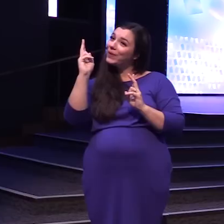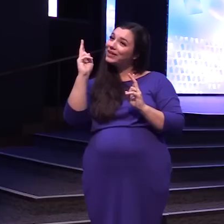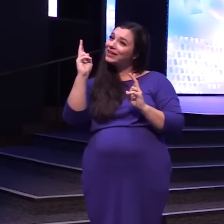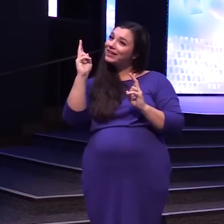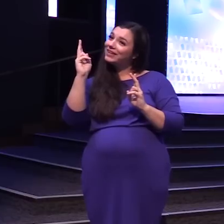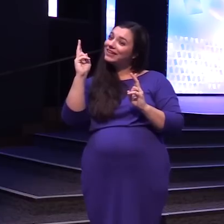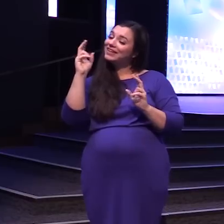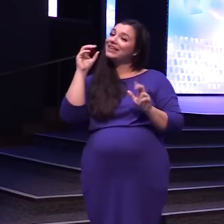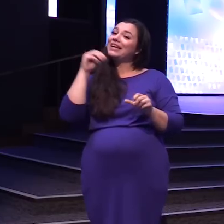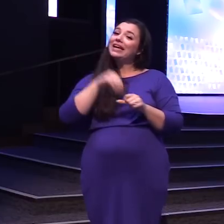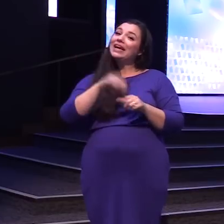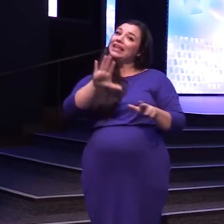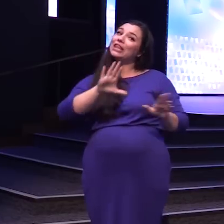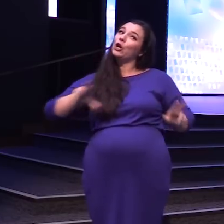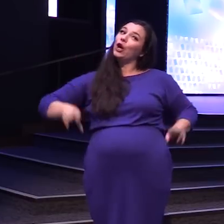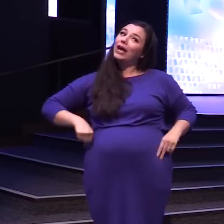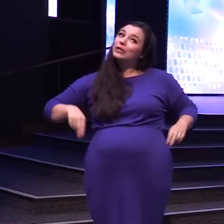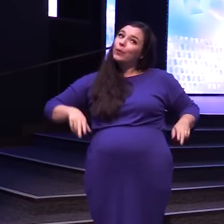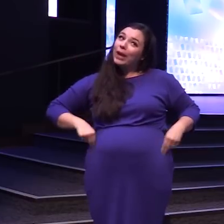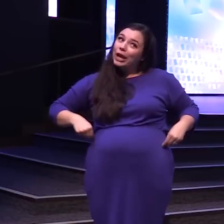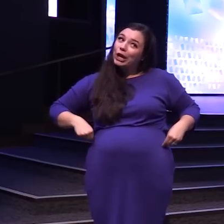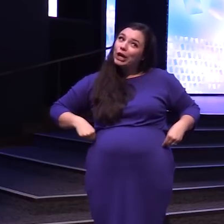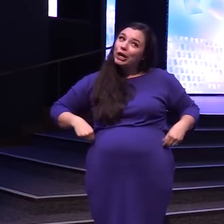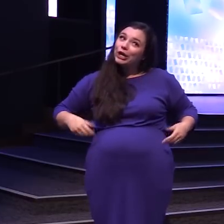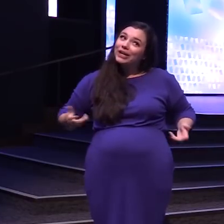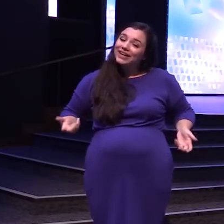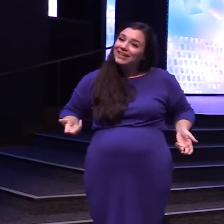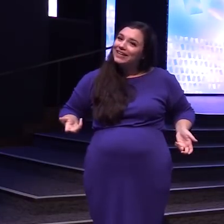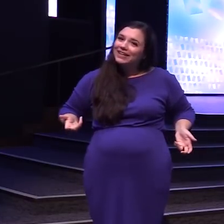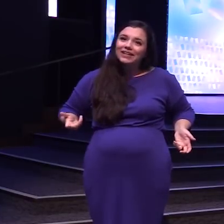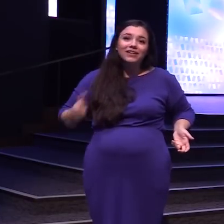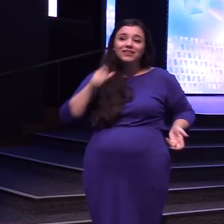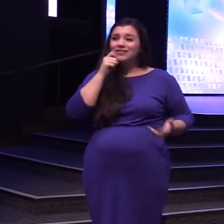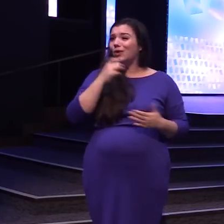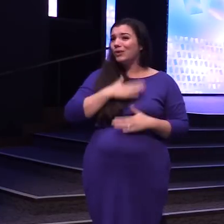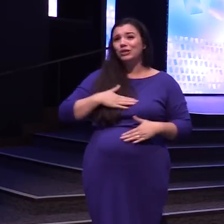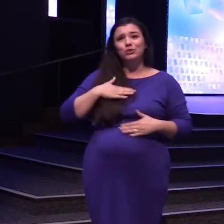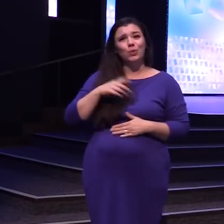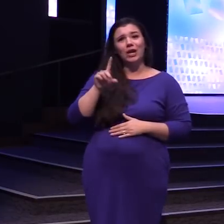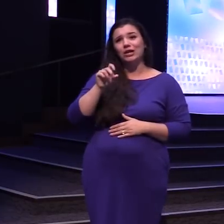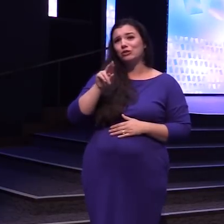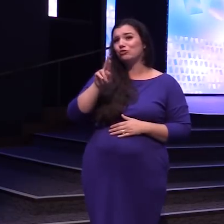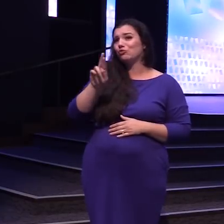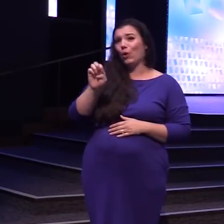In their underwear Do not like drones